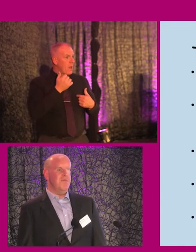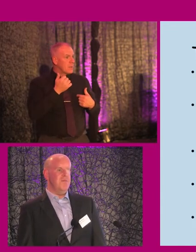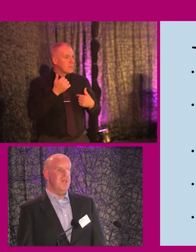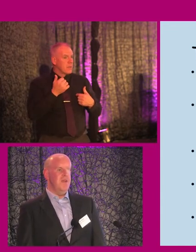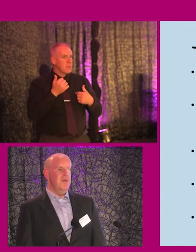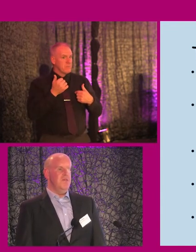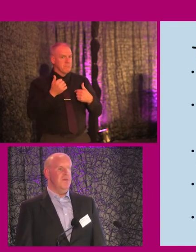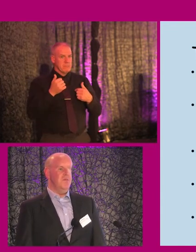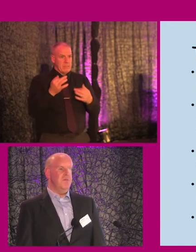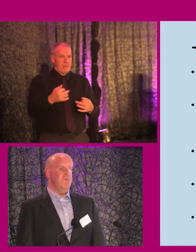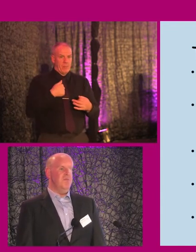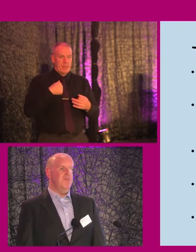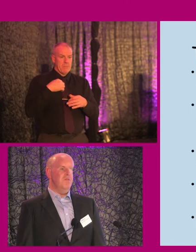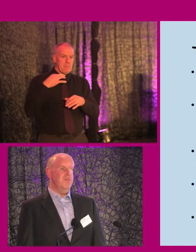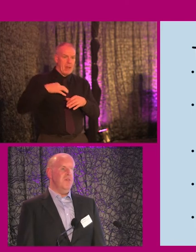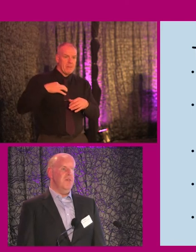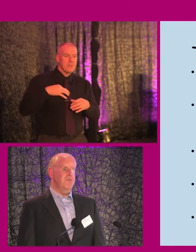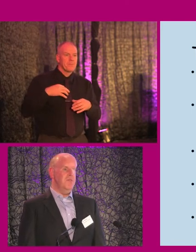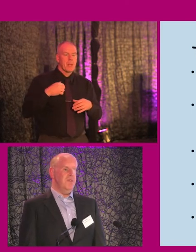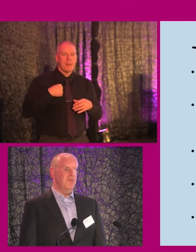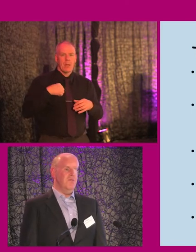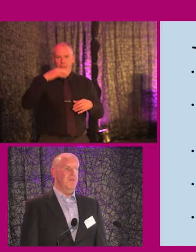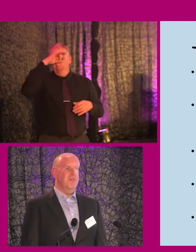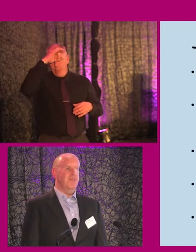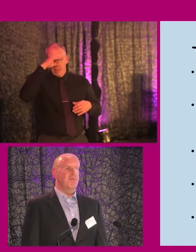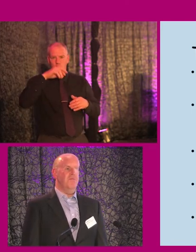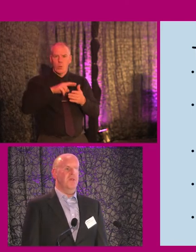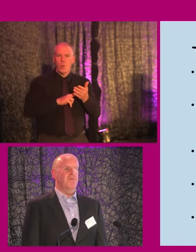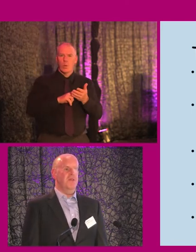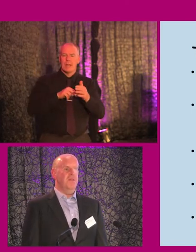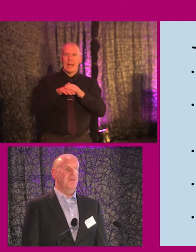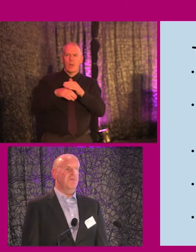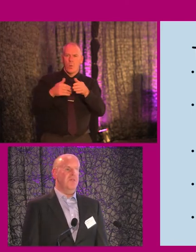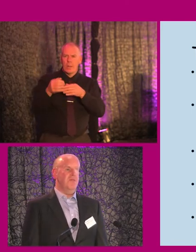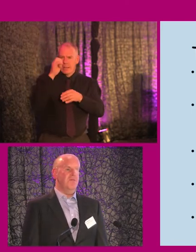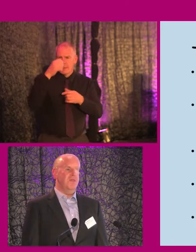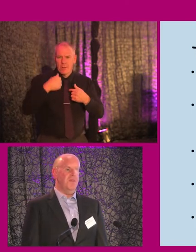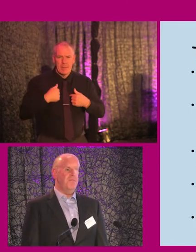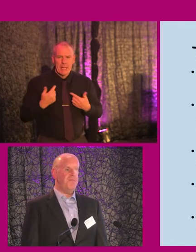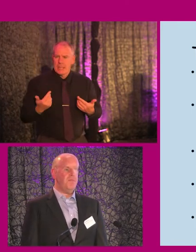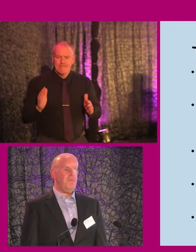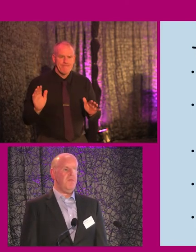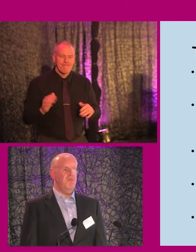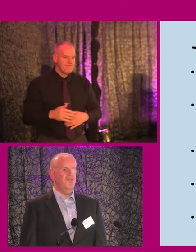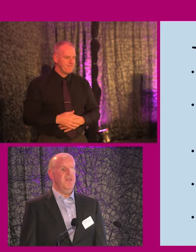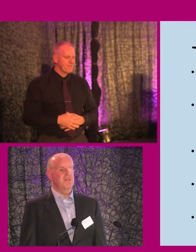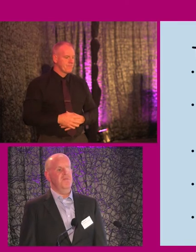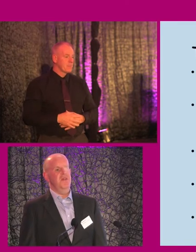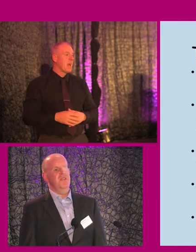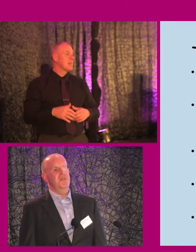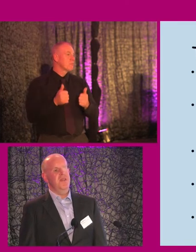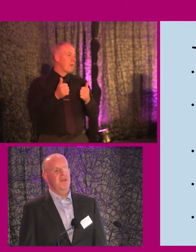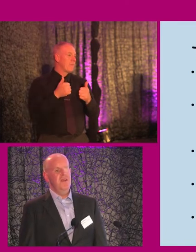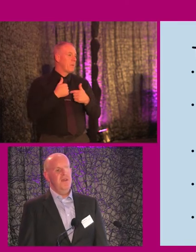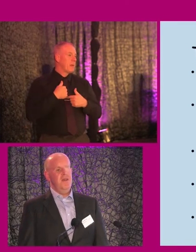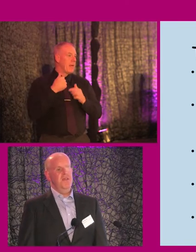for me. So I was pretty much a clueless user coming in to talk about what I kind of thought was needed from the building, which is great. And I'll talk about that